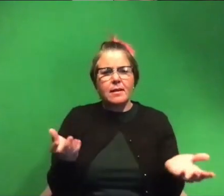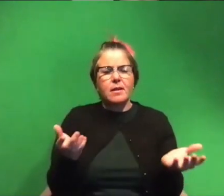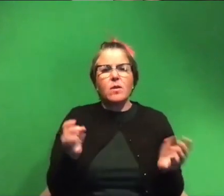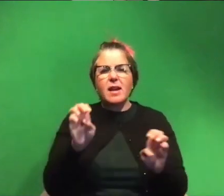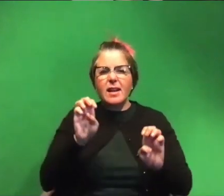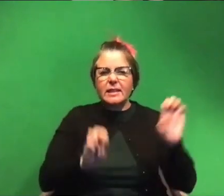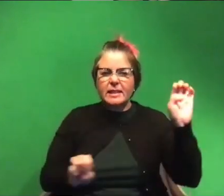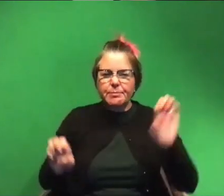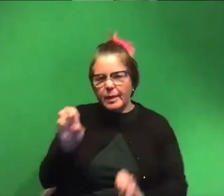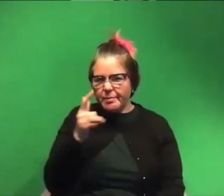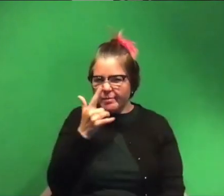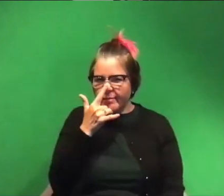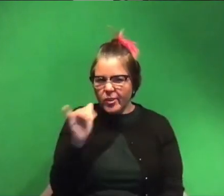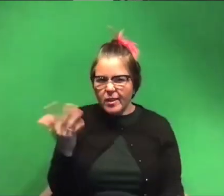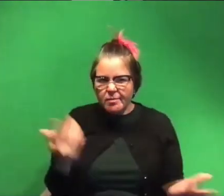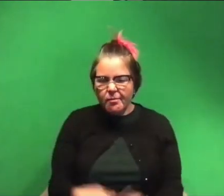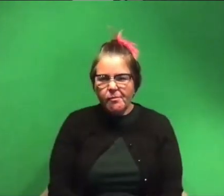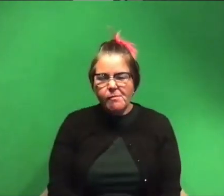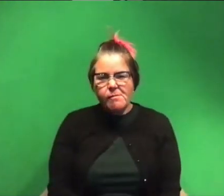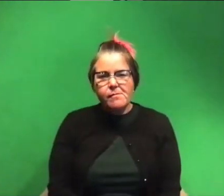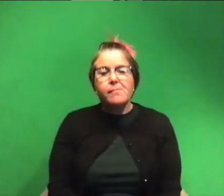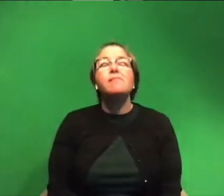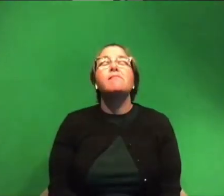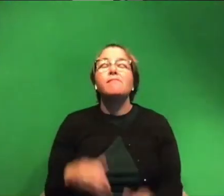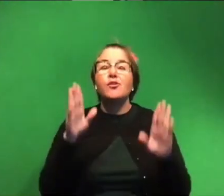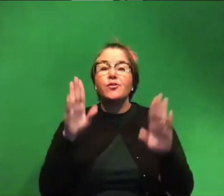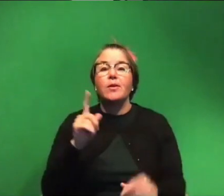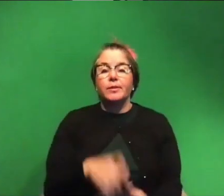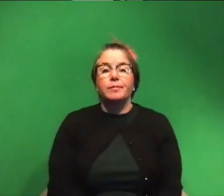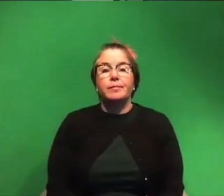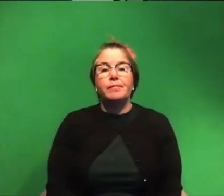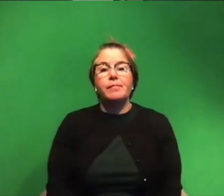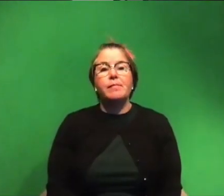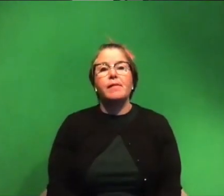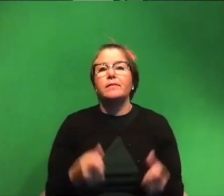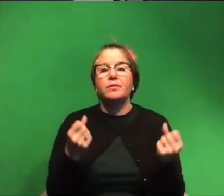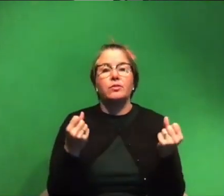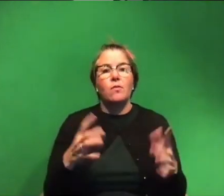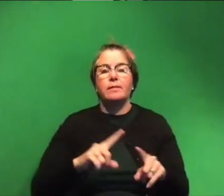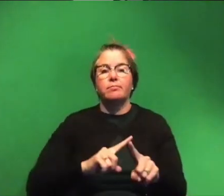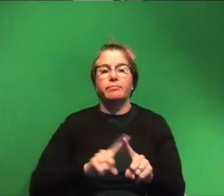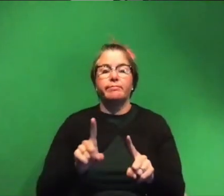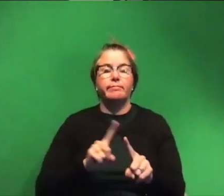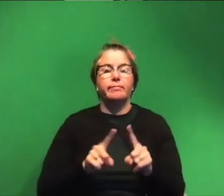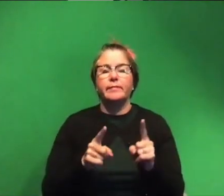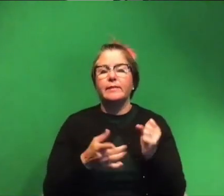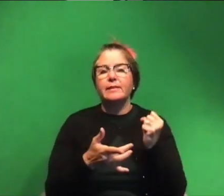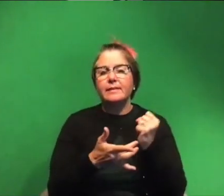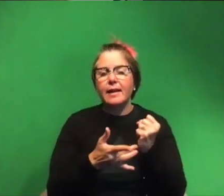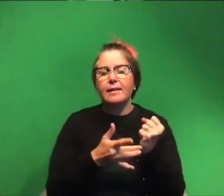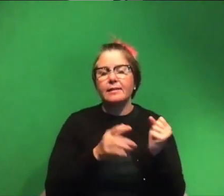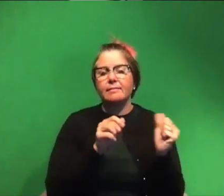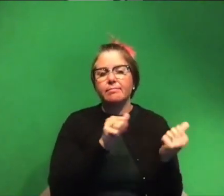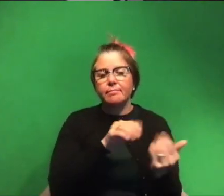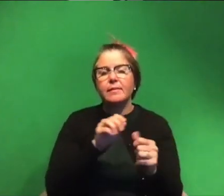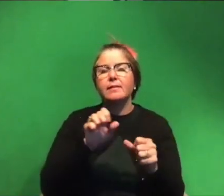that you do what does that look like that's a great question um there are so many different techniques that you could